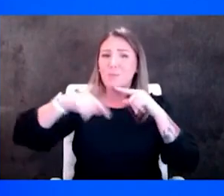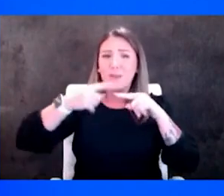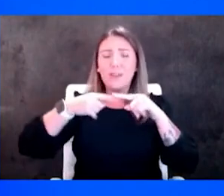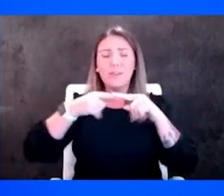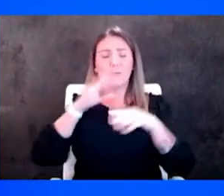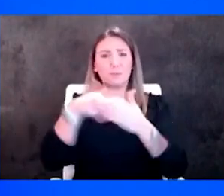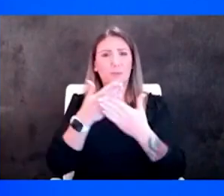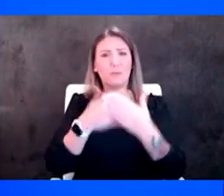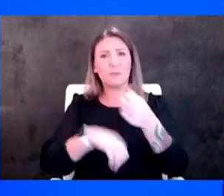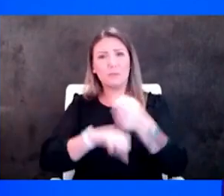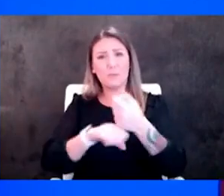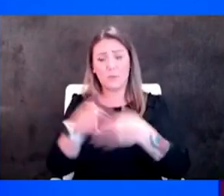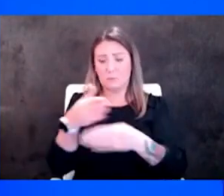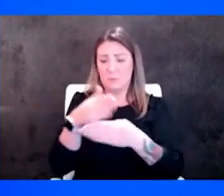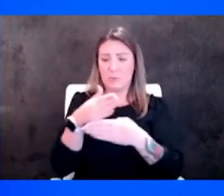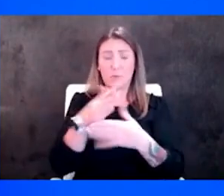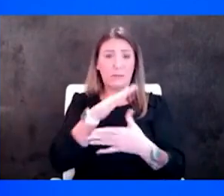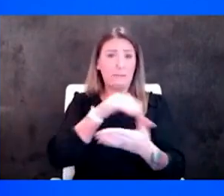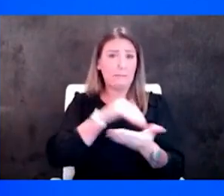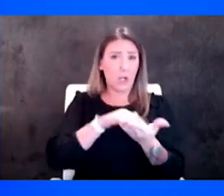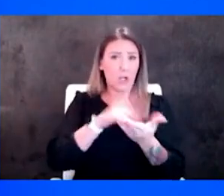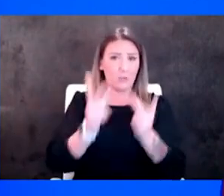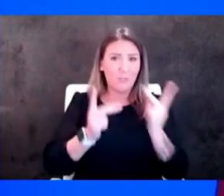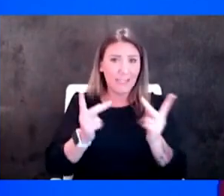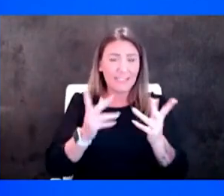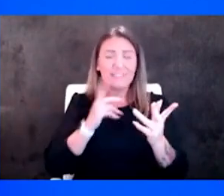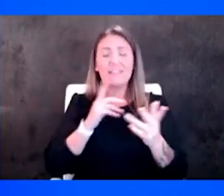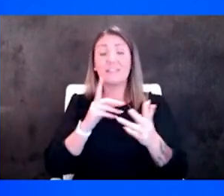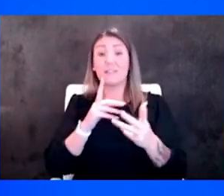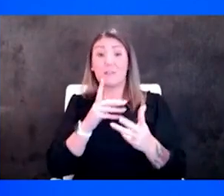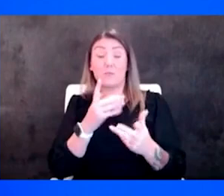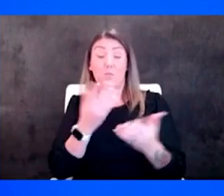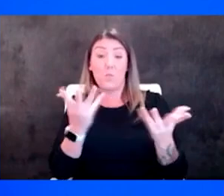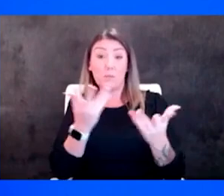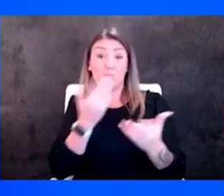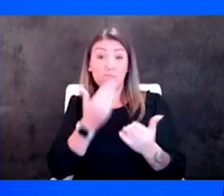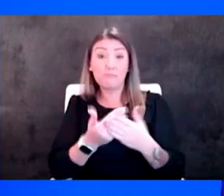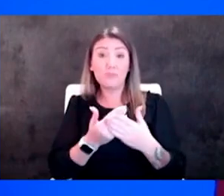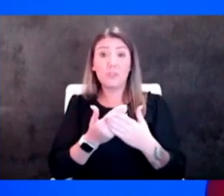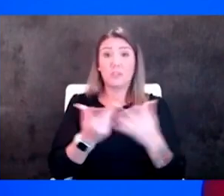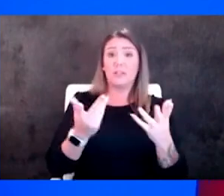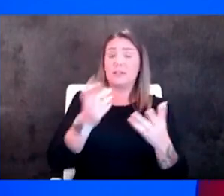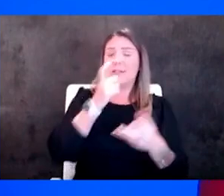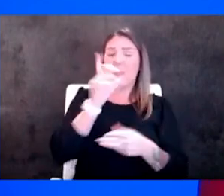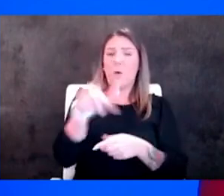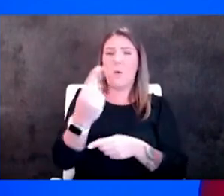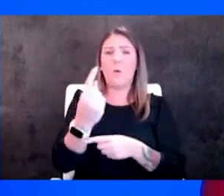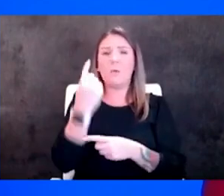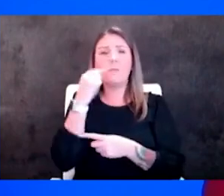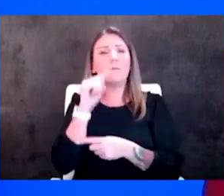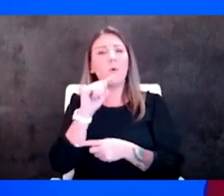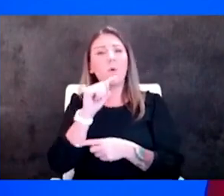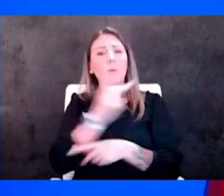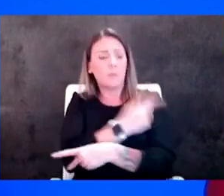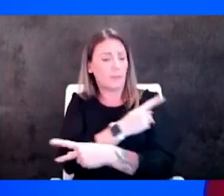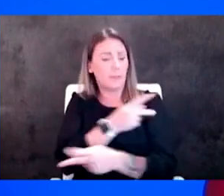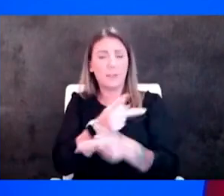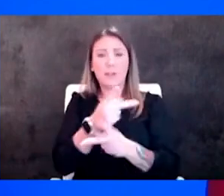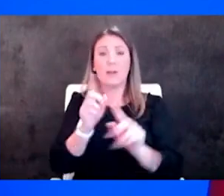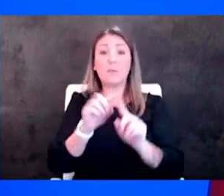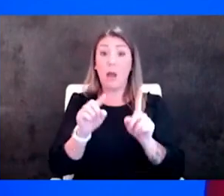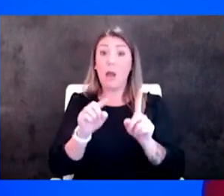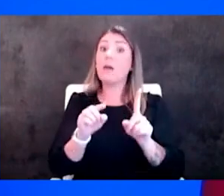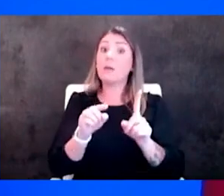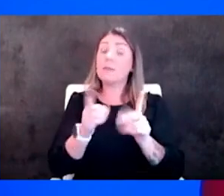visits and the good news is that also turns out to not just be really great for patient care but also very cost effective and efficient